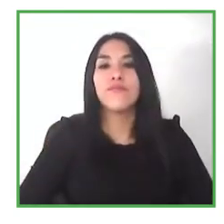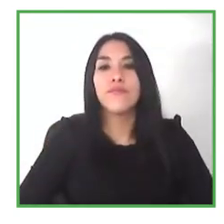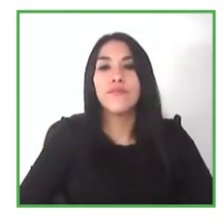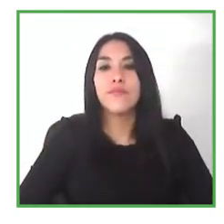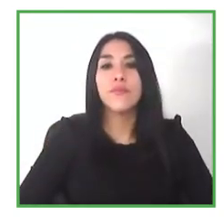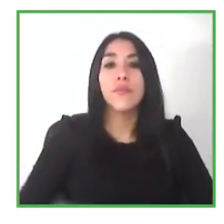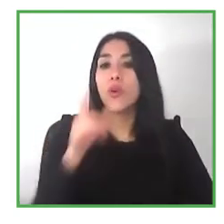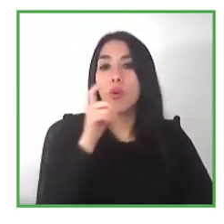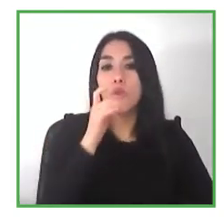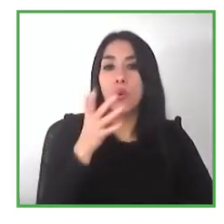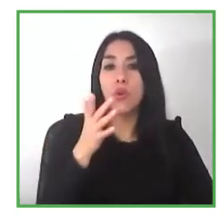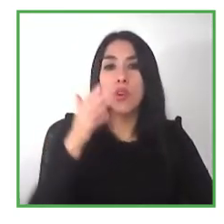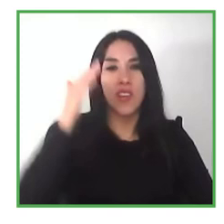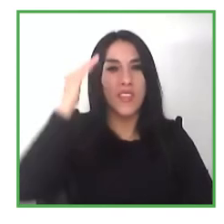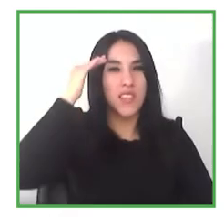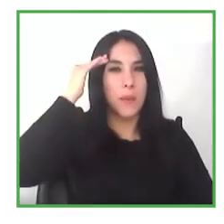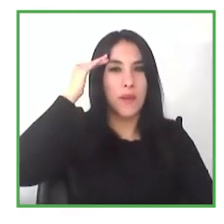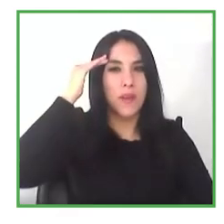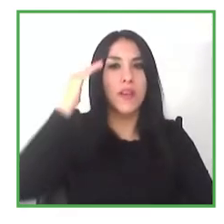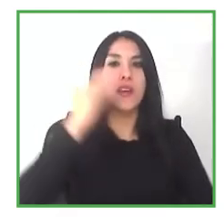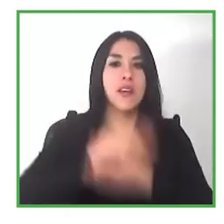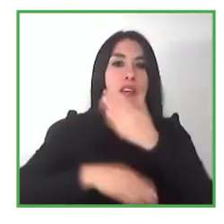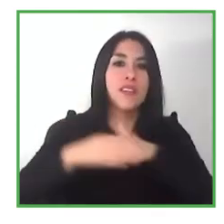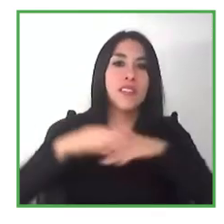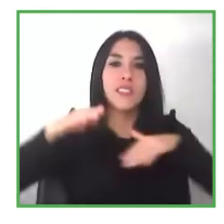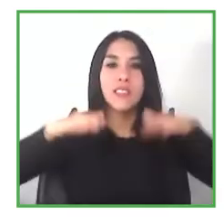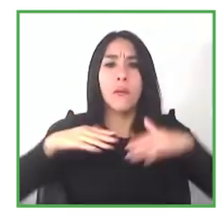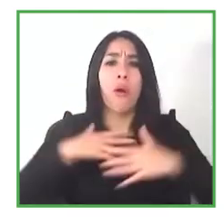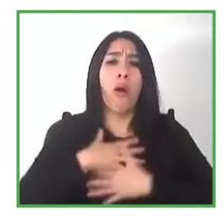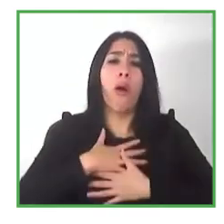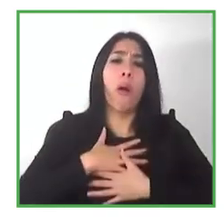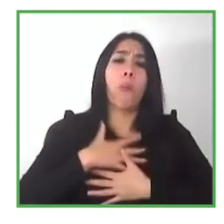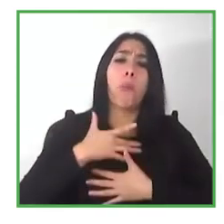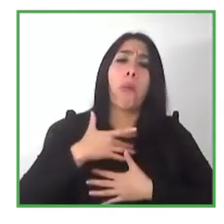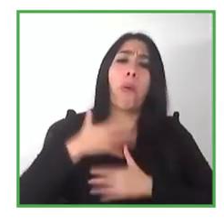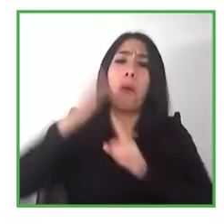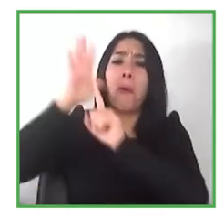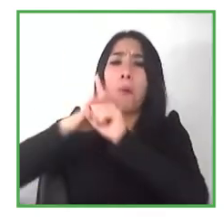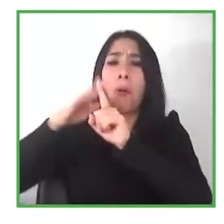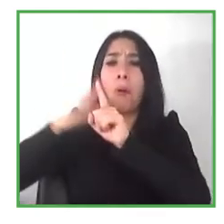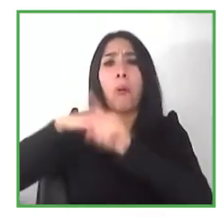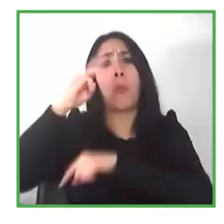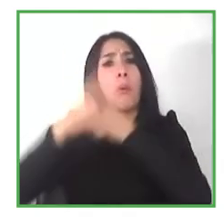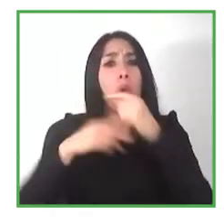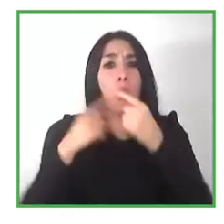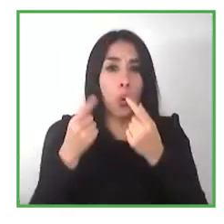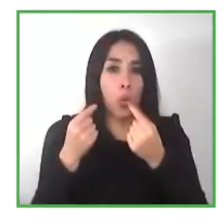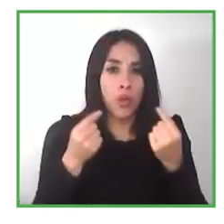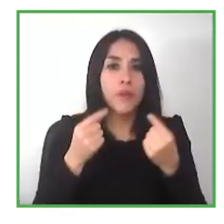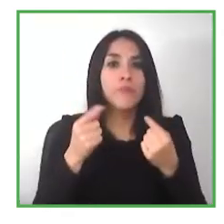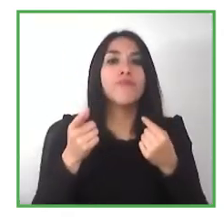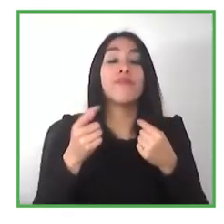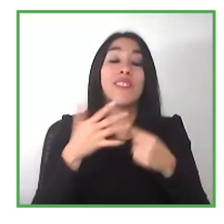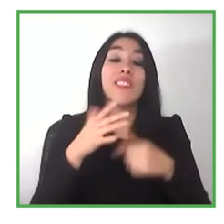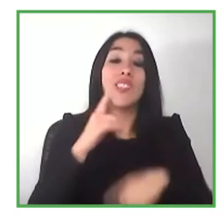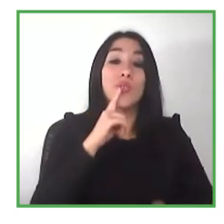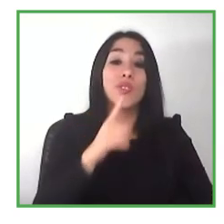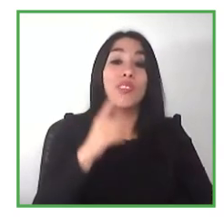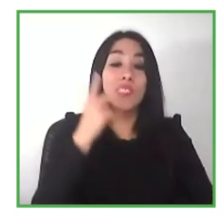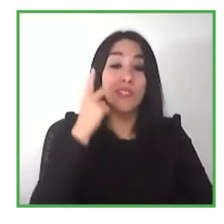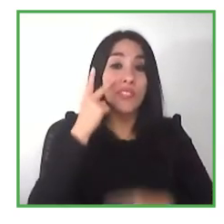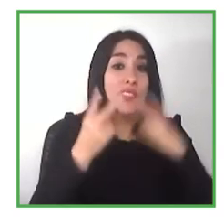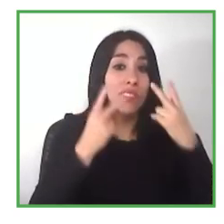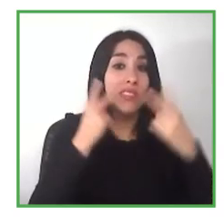afraid in terms of what the world could do to them but we need to see the potential in them and